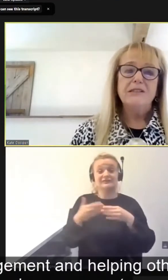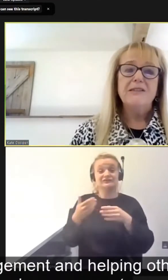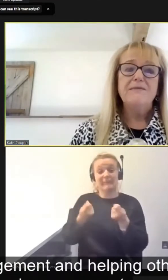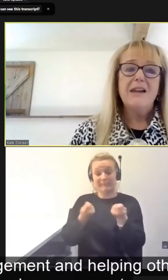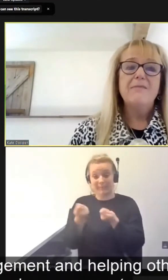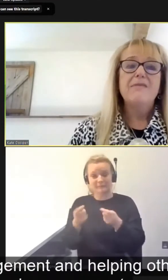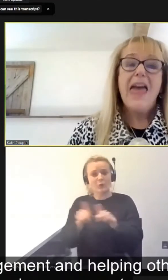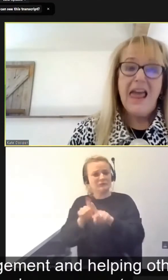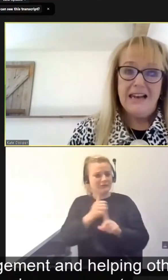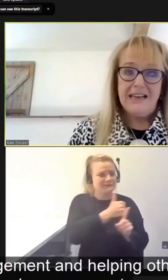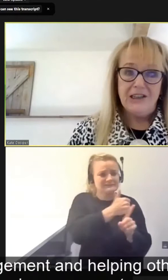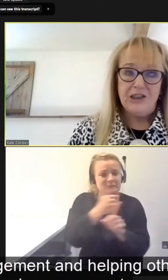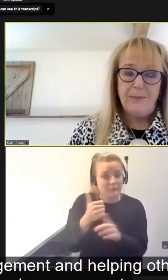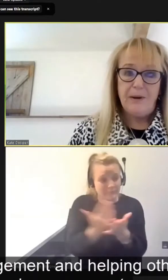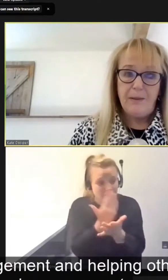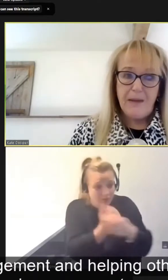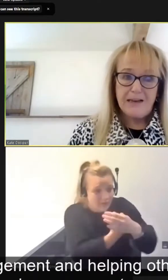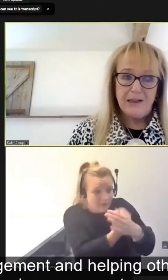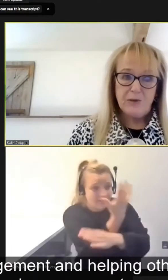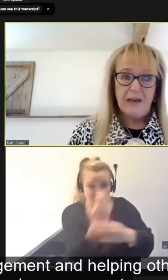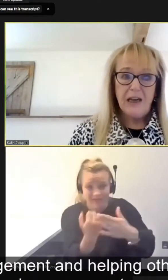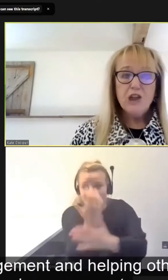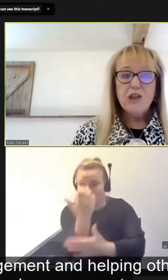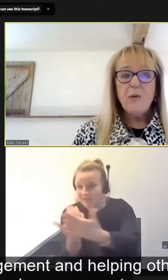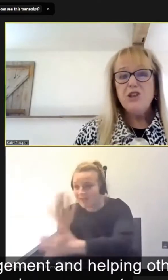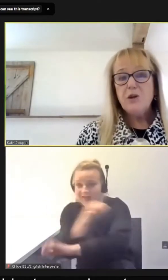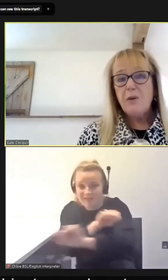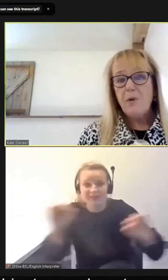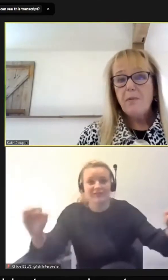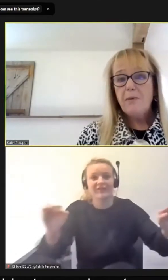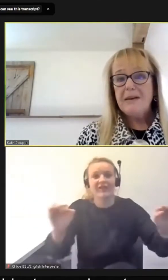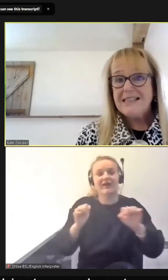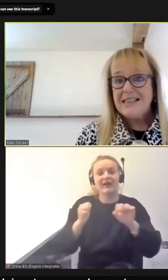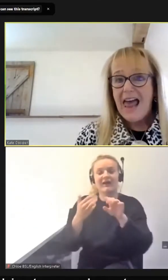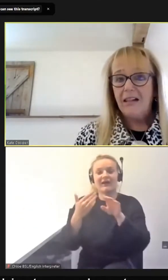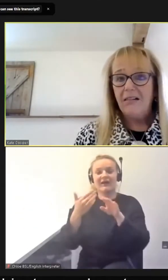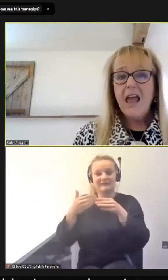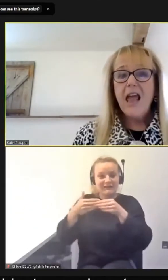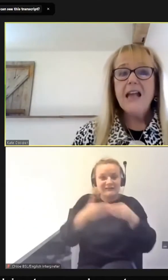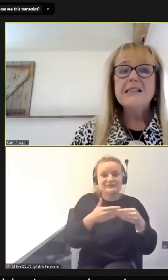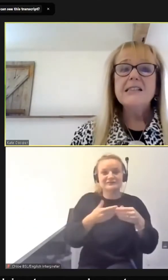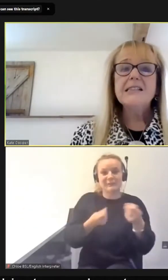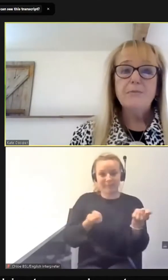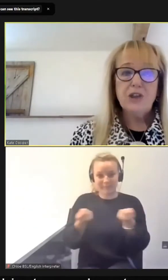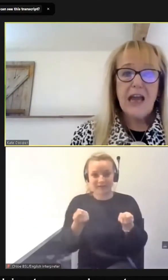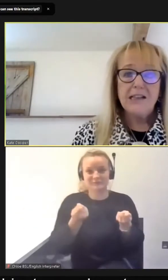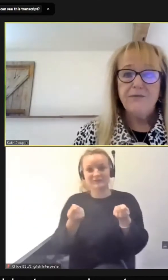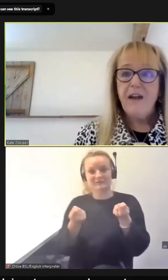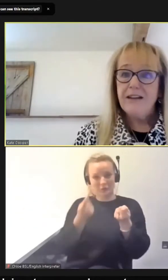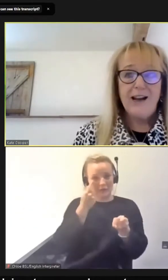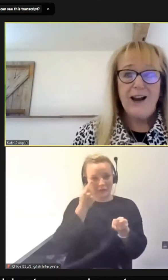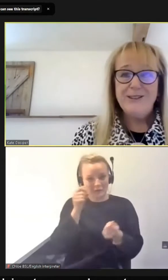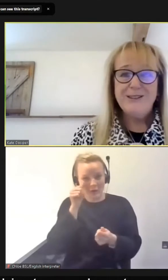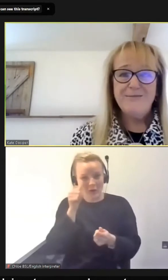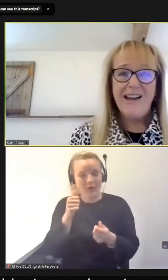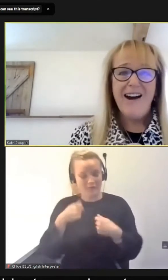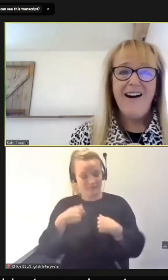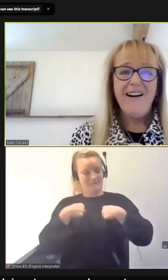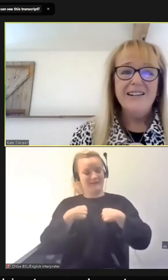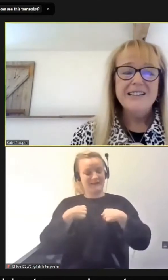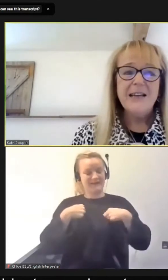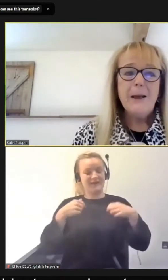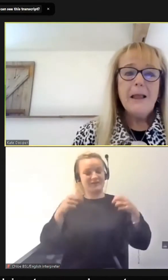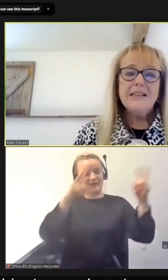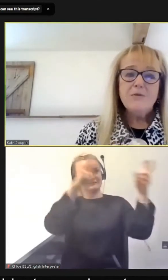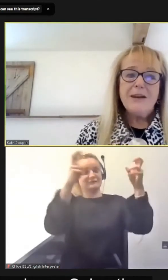people to develop their leadership and management, so as you can probably tell, it's a subject very close to my